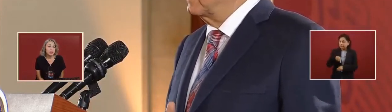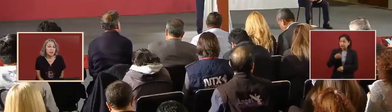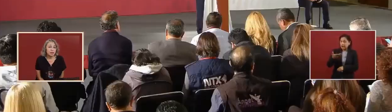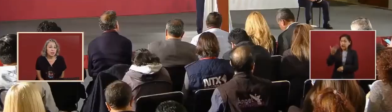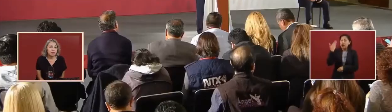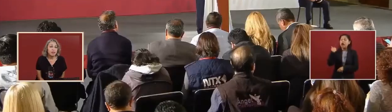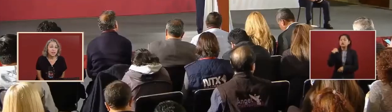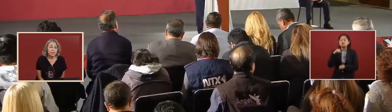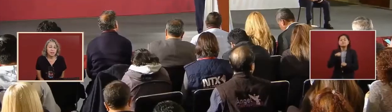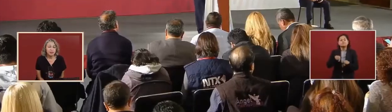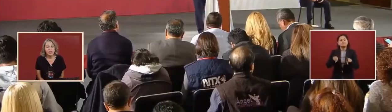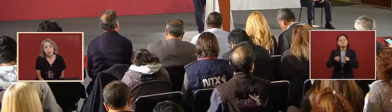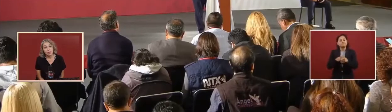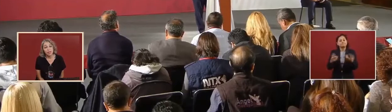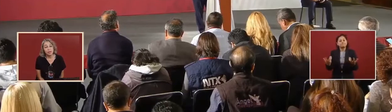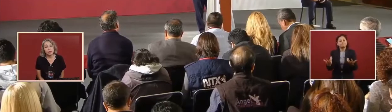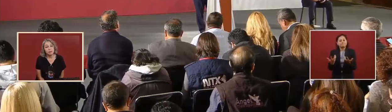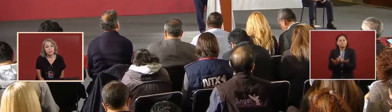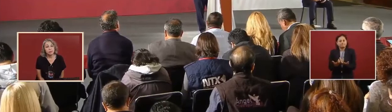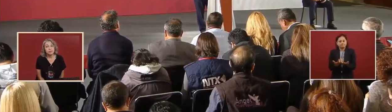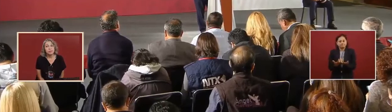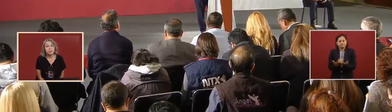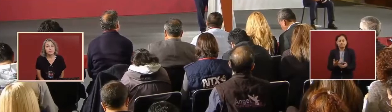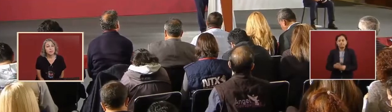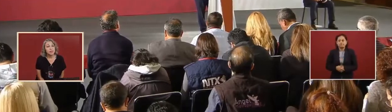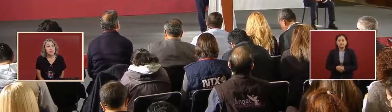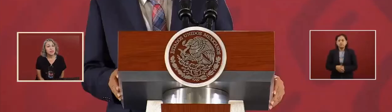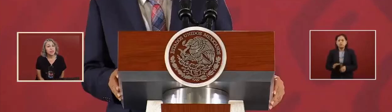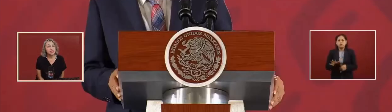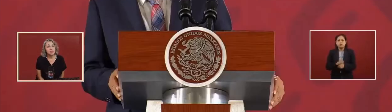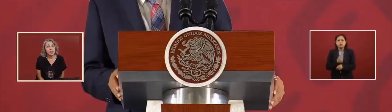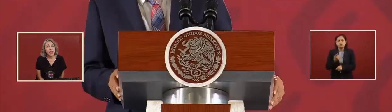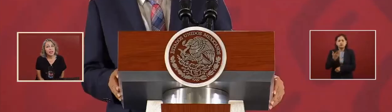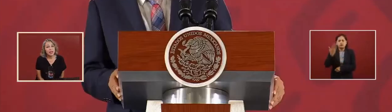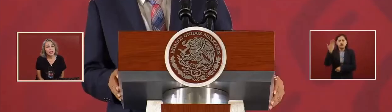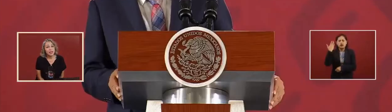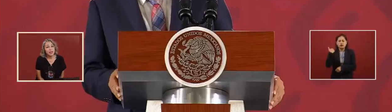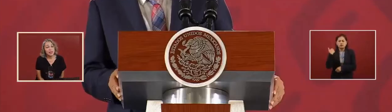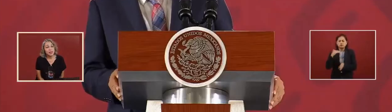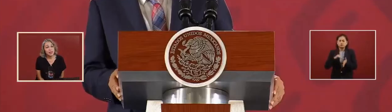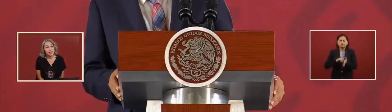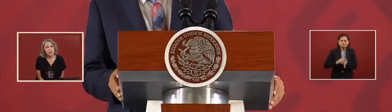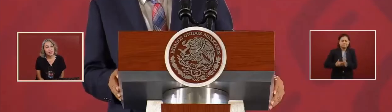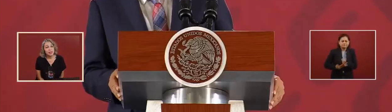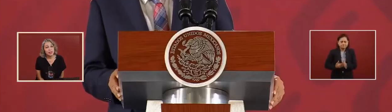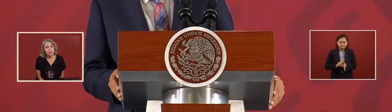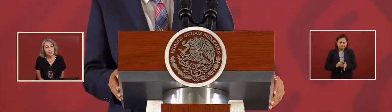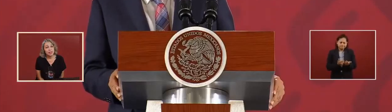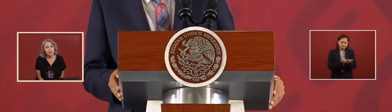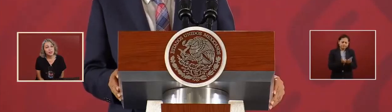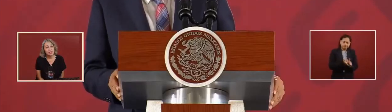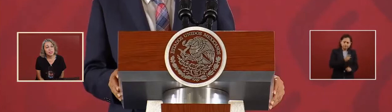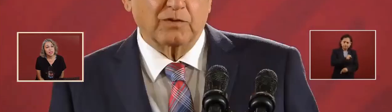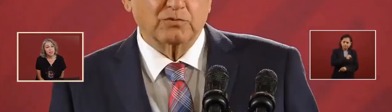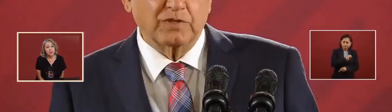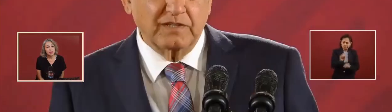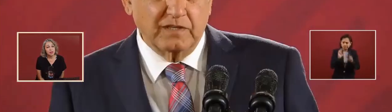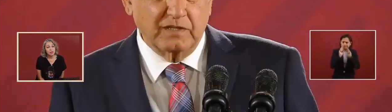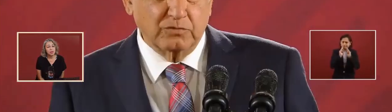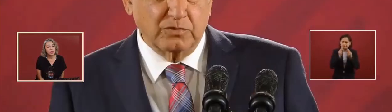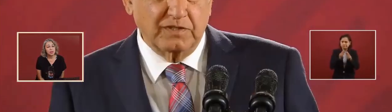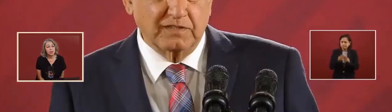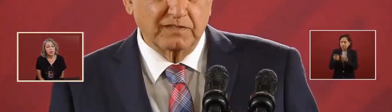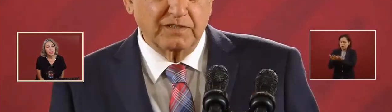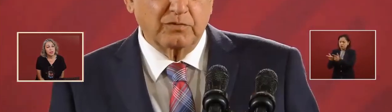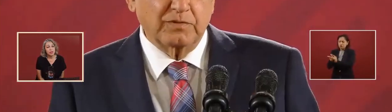They used to ally delinquency with authority. And